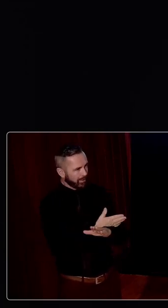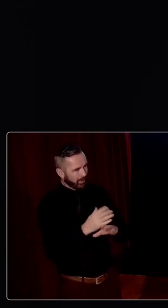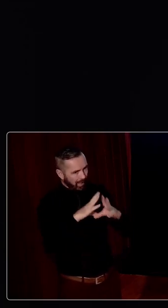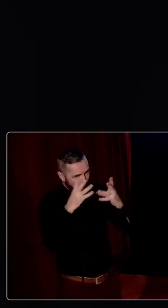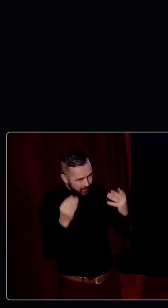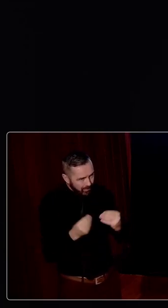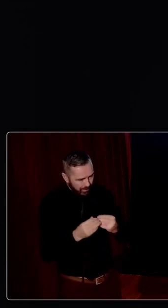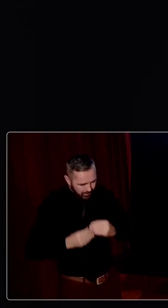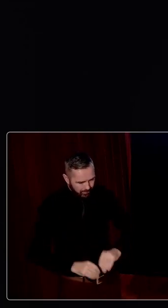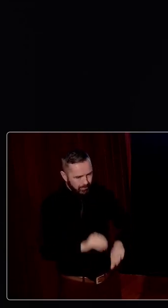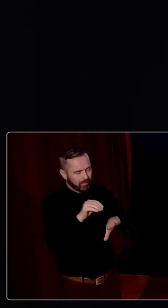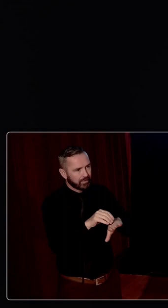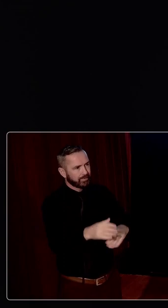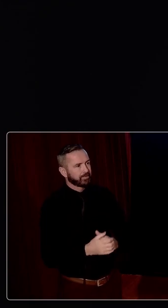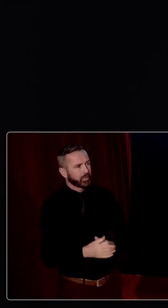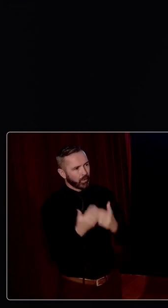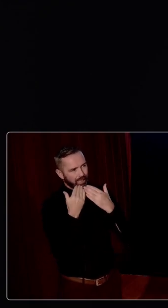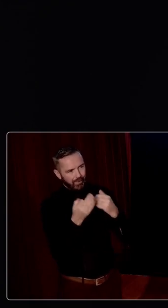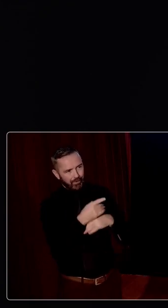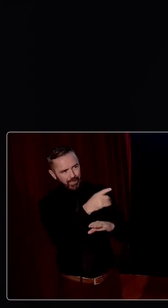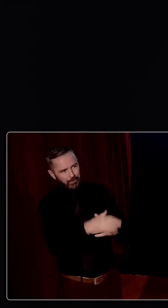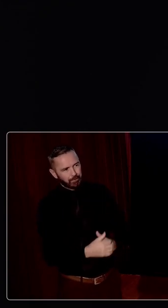that occurred today forward. So a particular thanks to you.